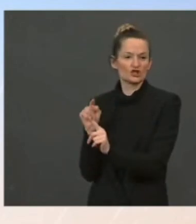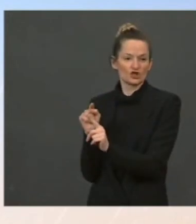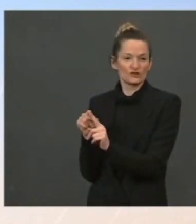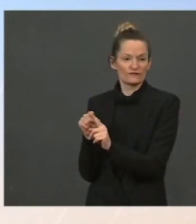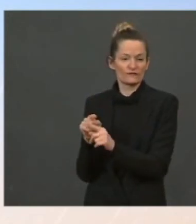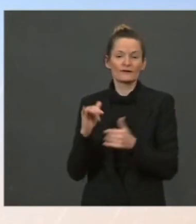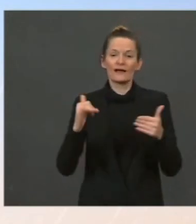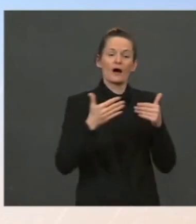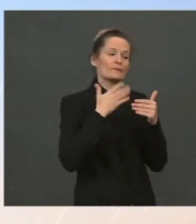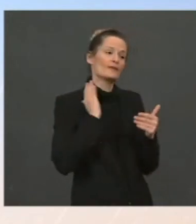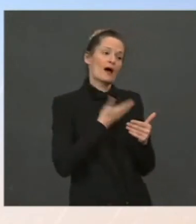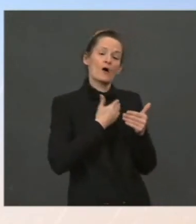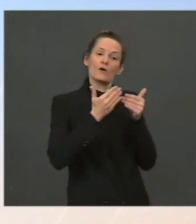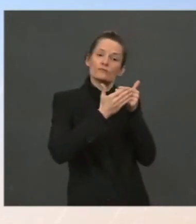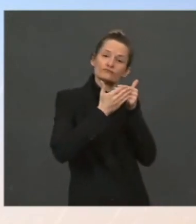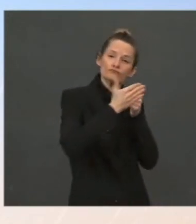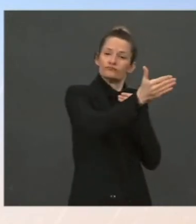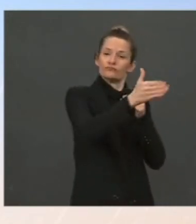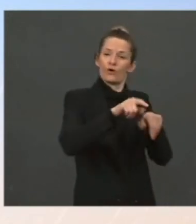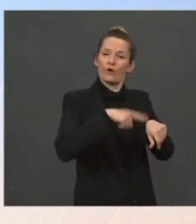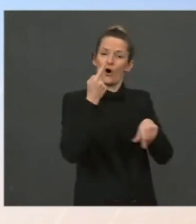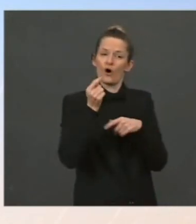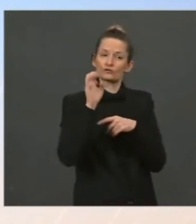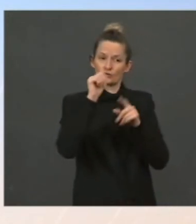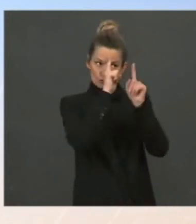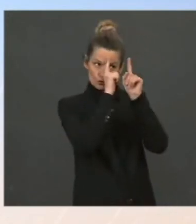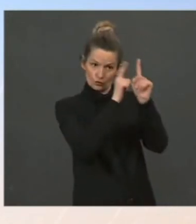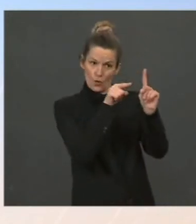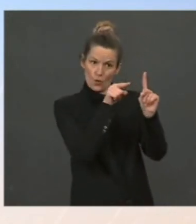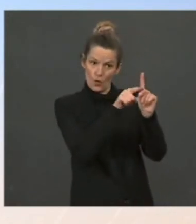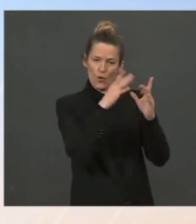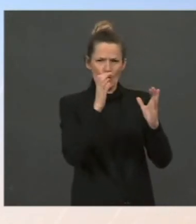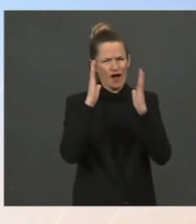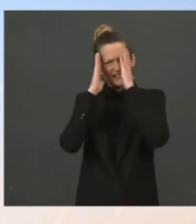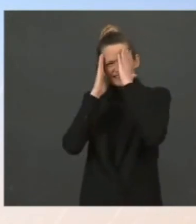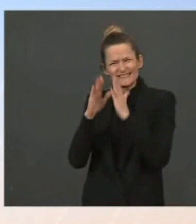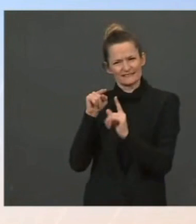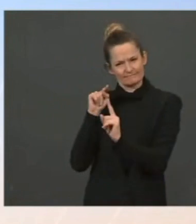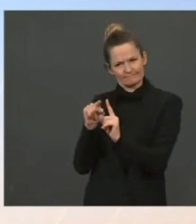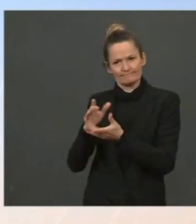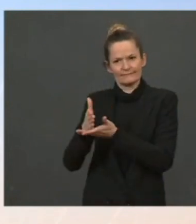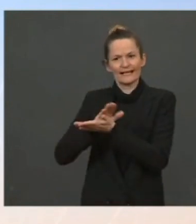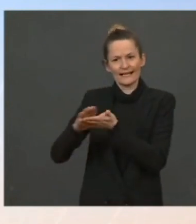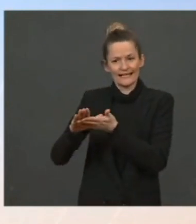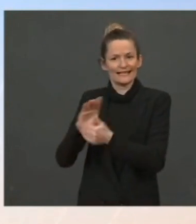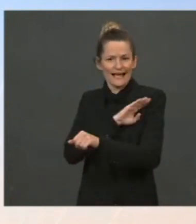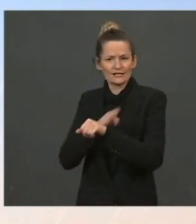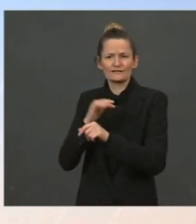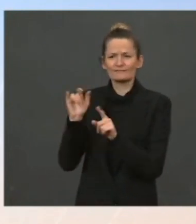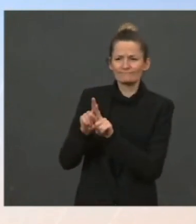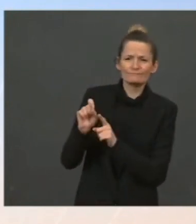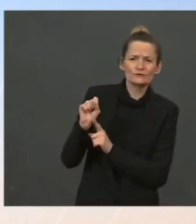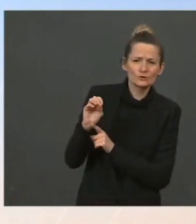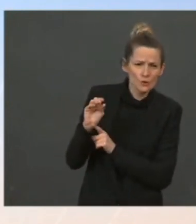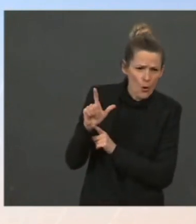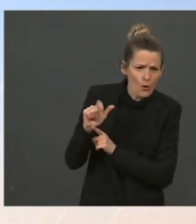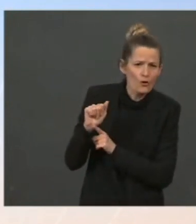of solar and wind is cheaper than in most places in the country because it's free fuel than